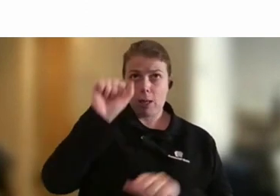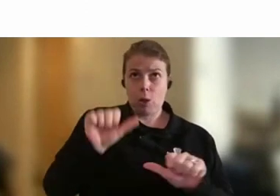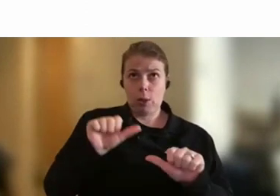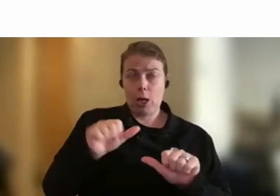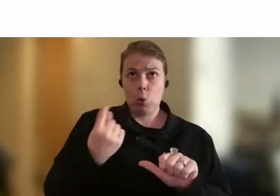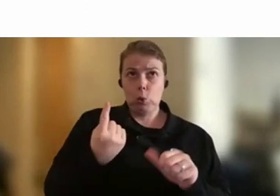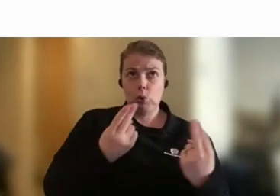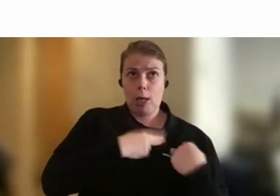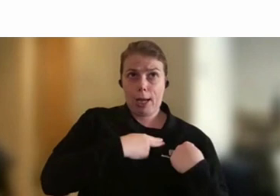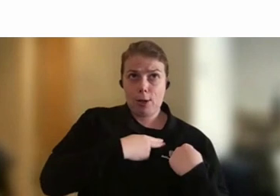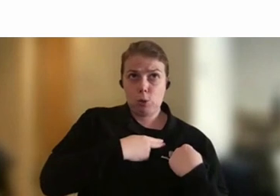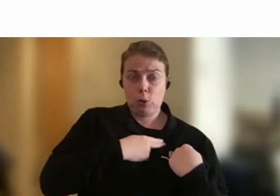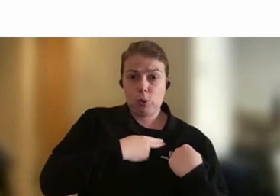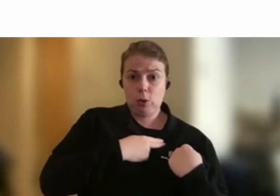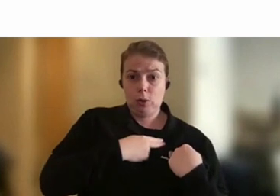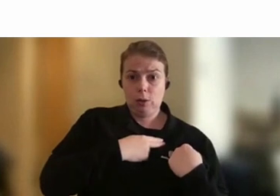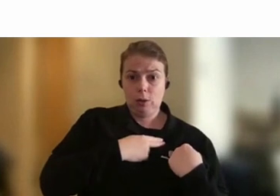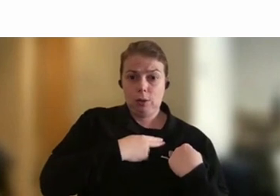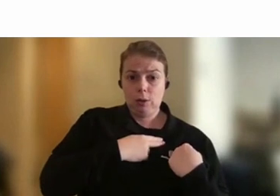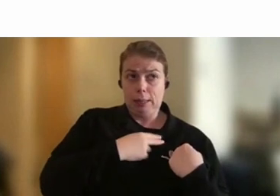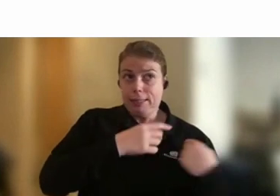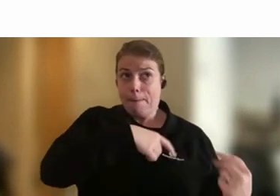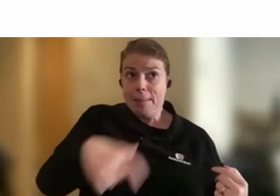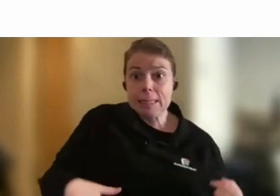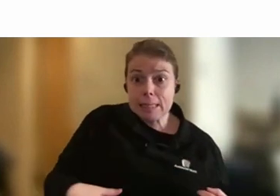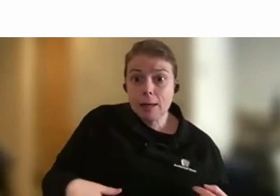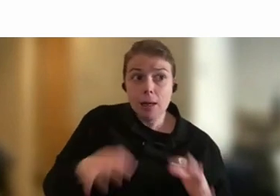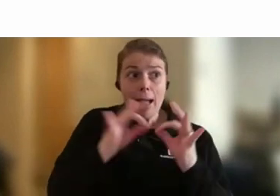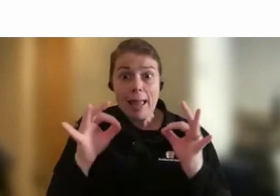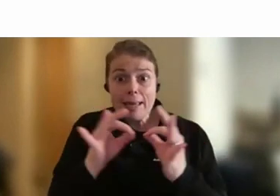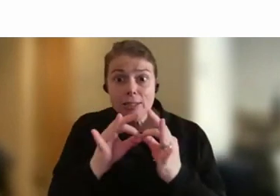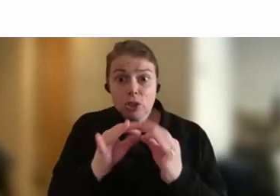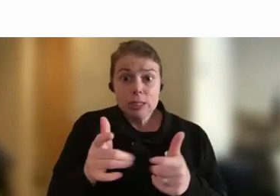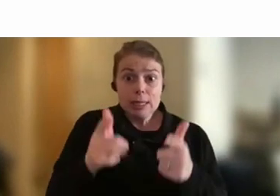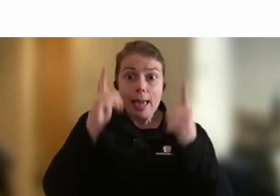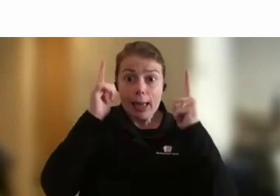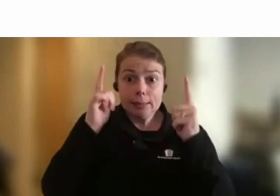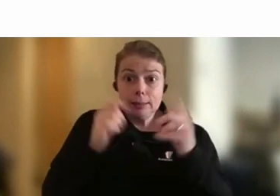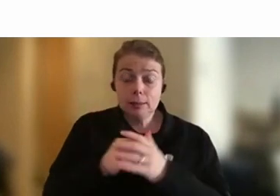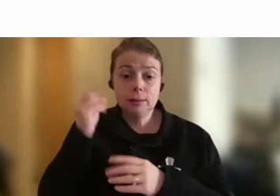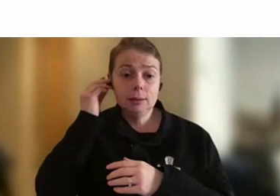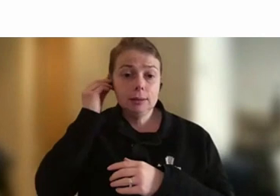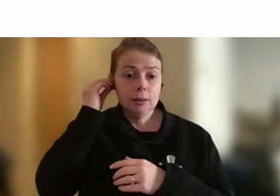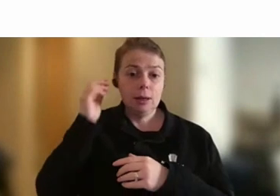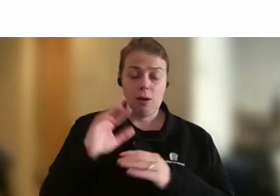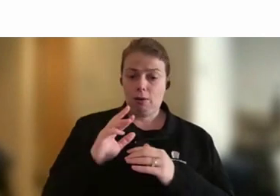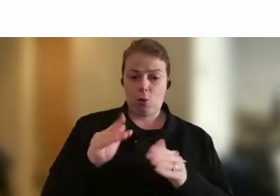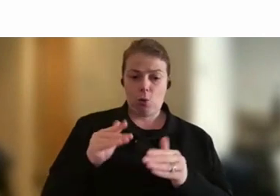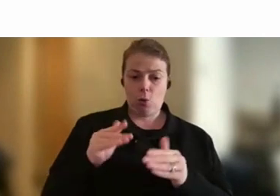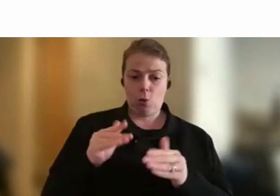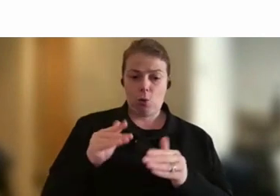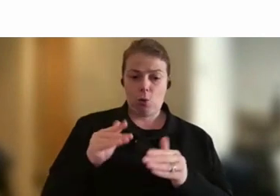person, responsible person, minister, agency head here for ultimately kind of delivering, implementing,